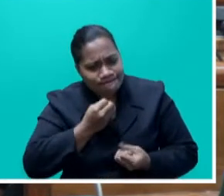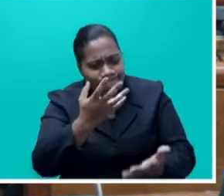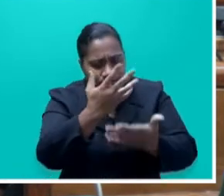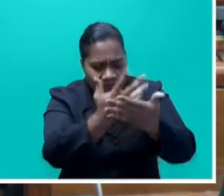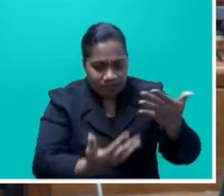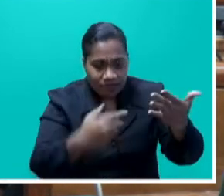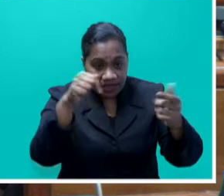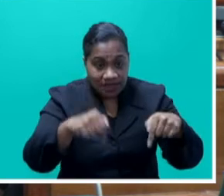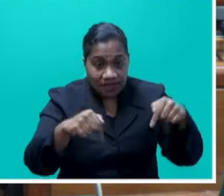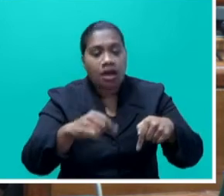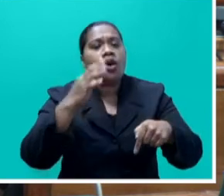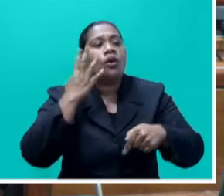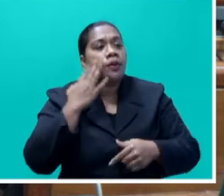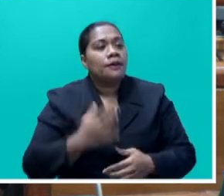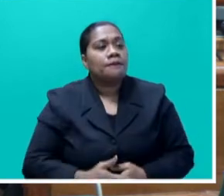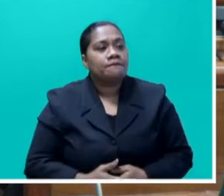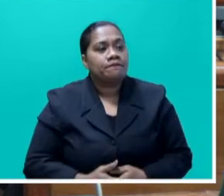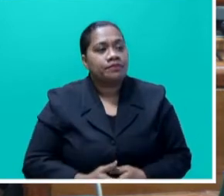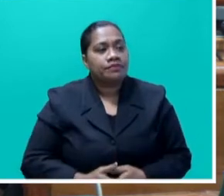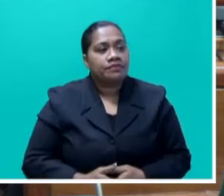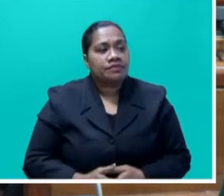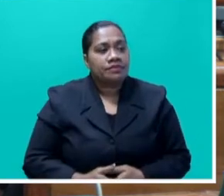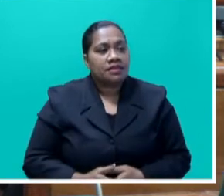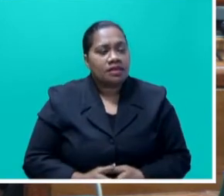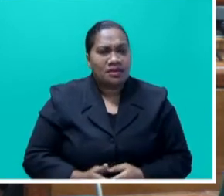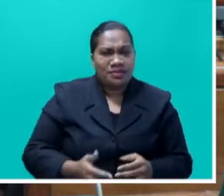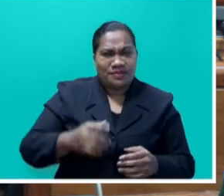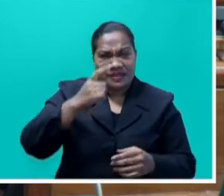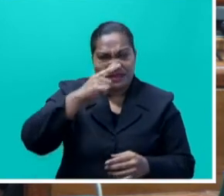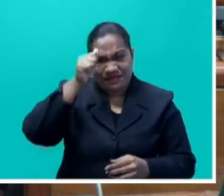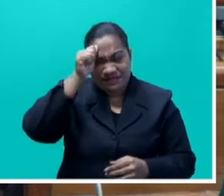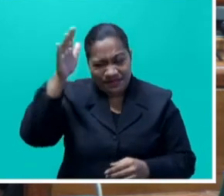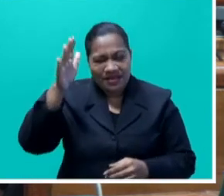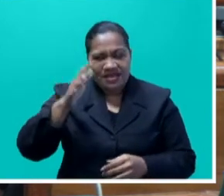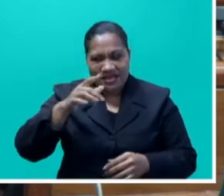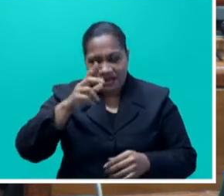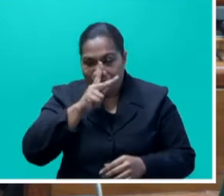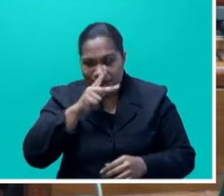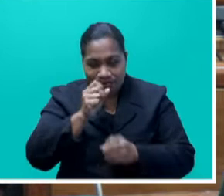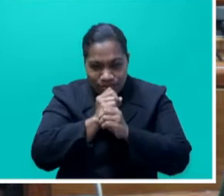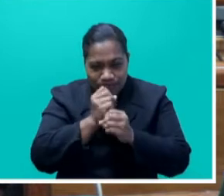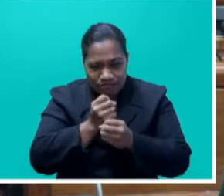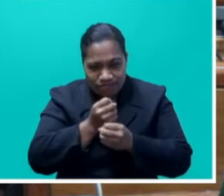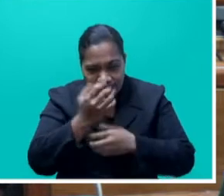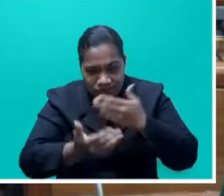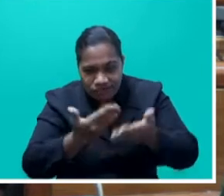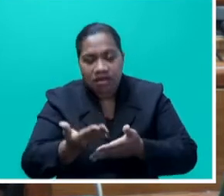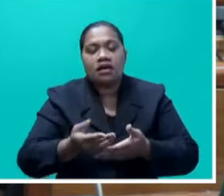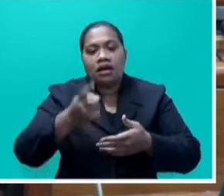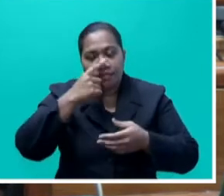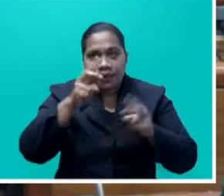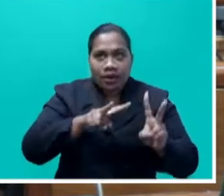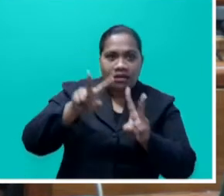that when academics speak in public, people look upon them, because they are qualified, they're supposed to have done research and publication,